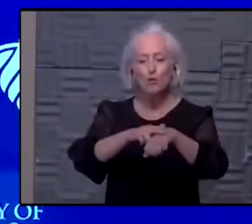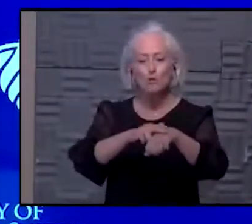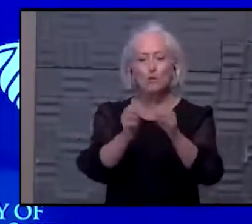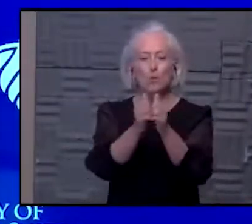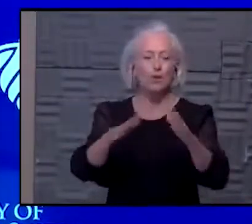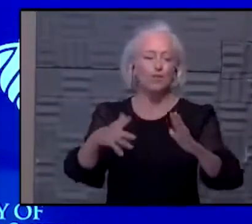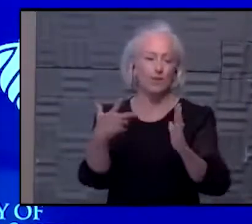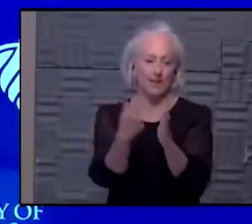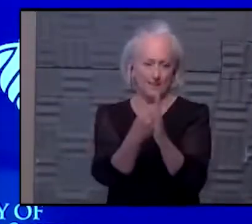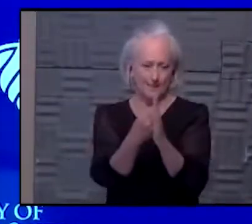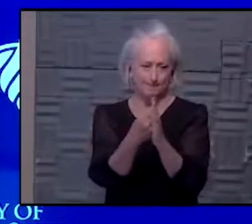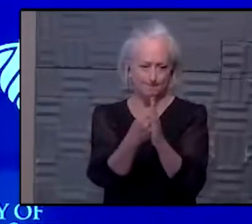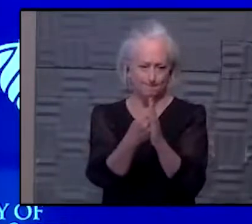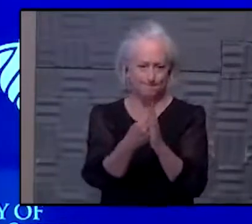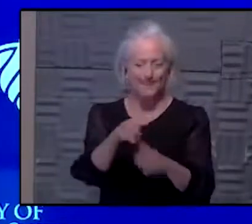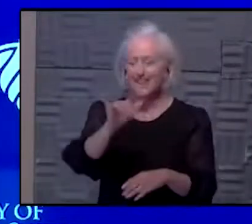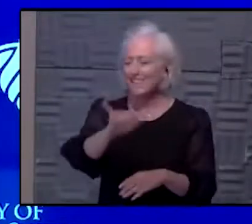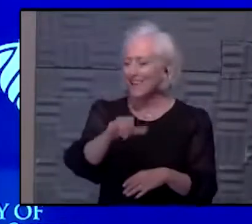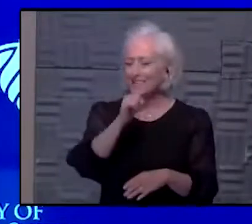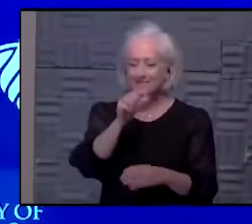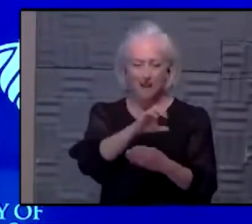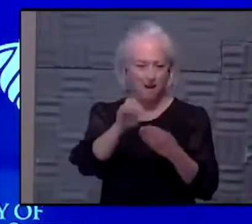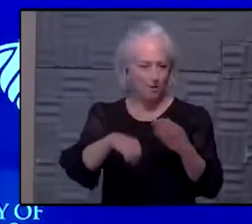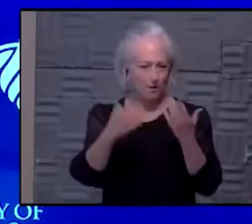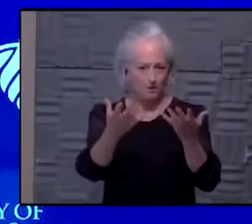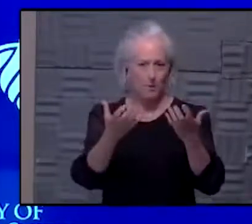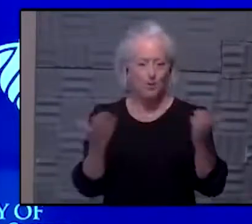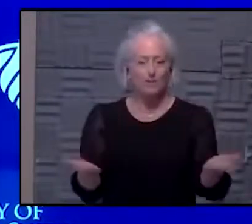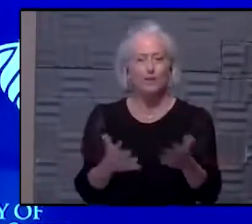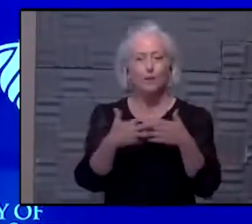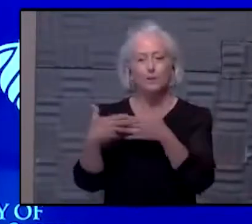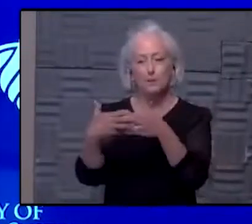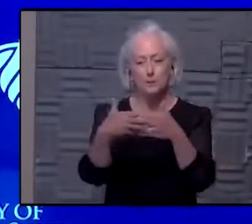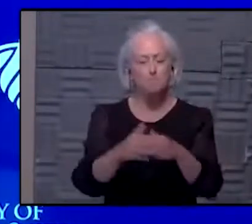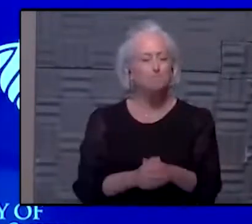So those are not the outcomes we want to achieve here in the United States.